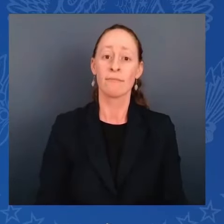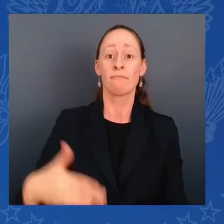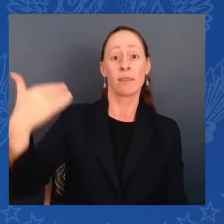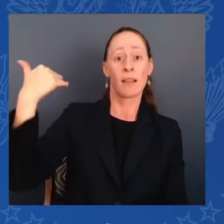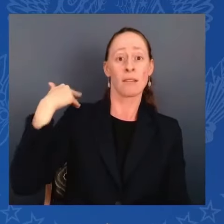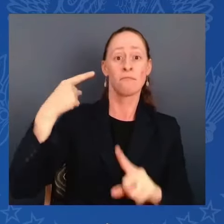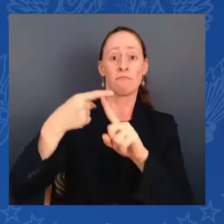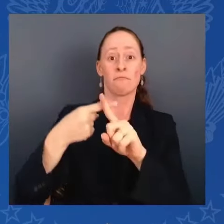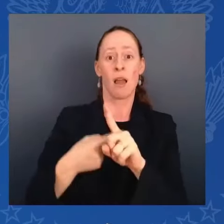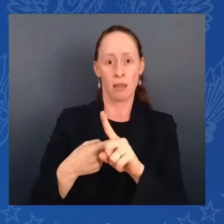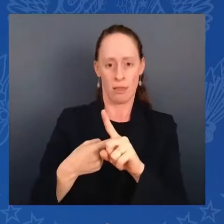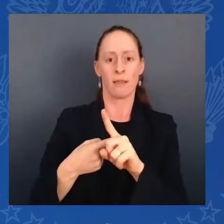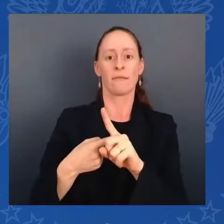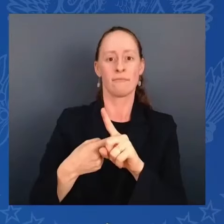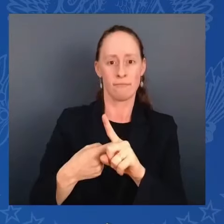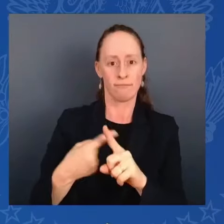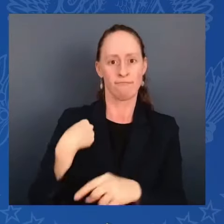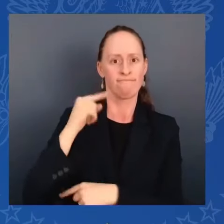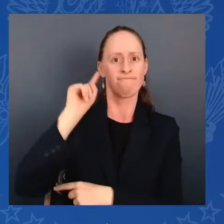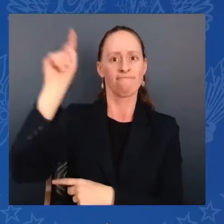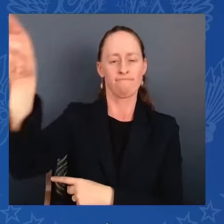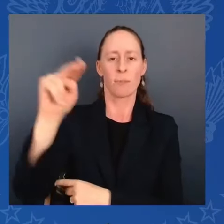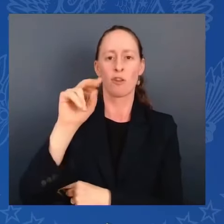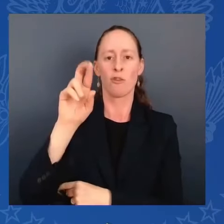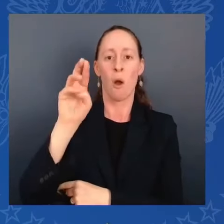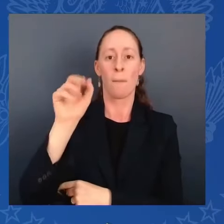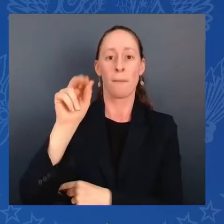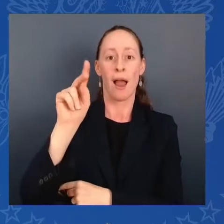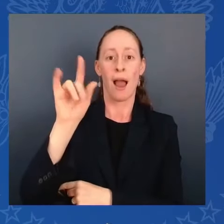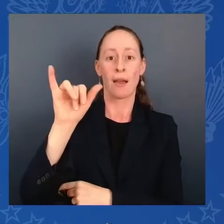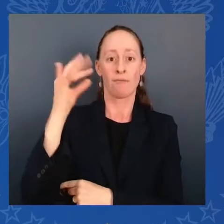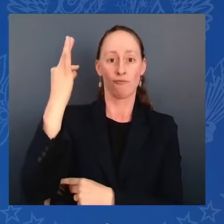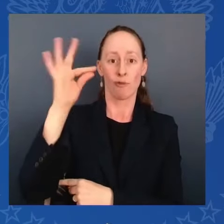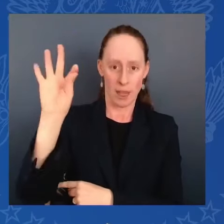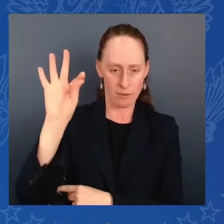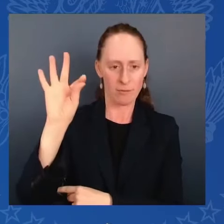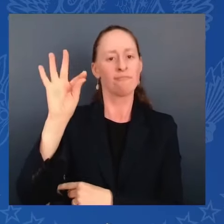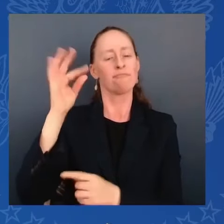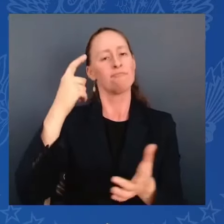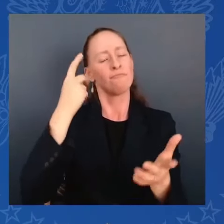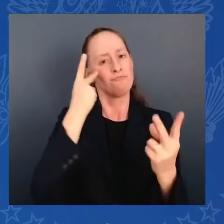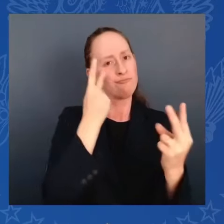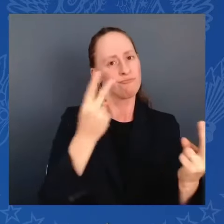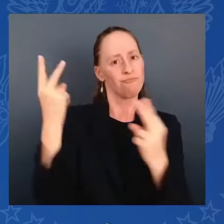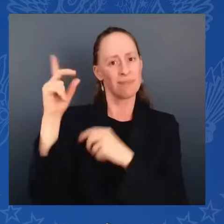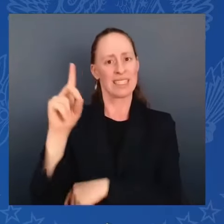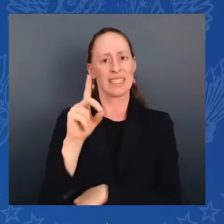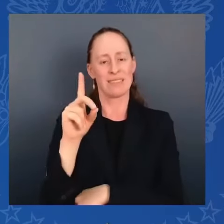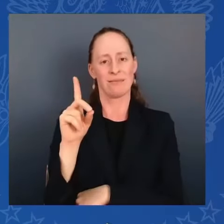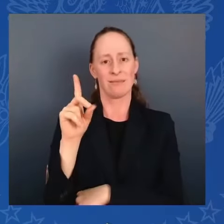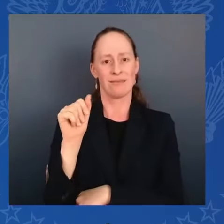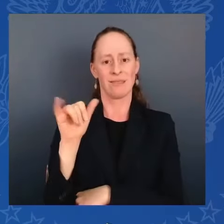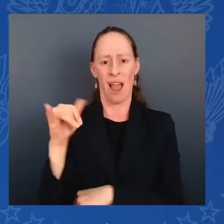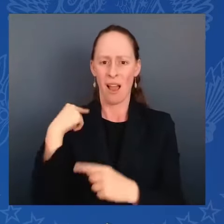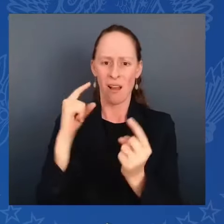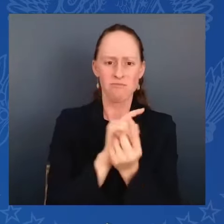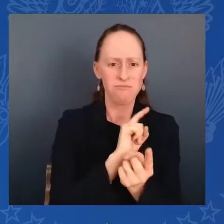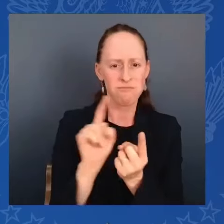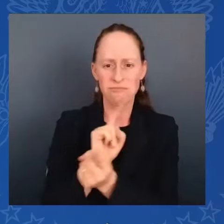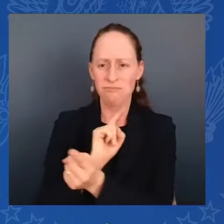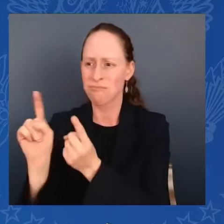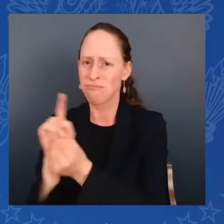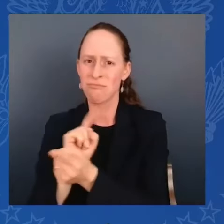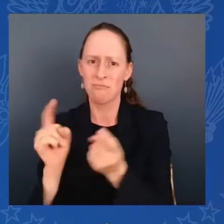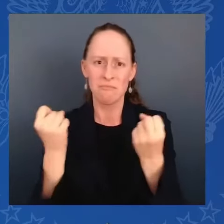We met with American veterans, some of them about 12 or 14 over 102 years old, veterans who